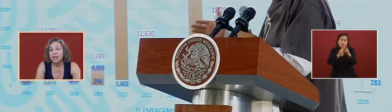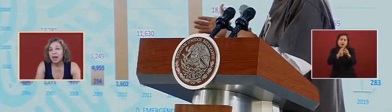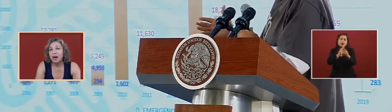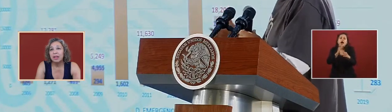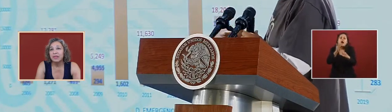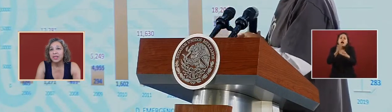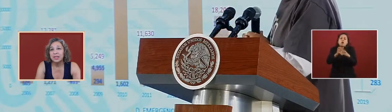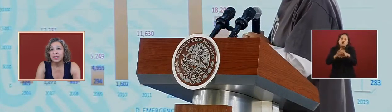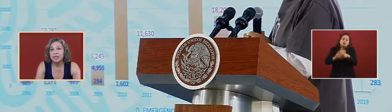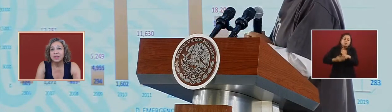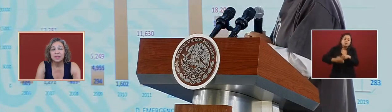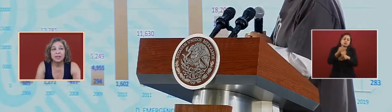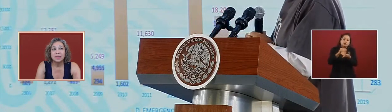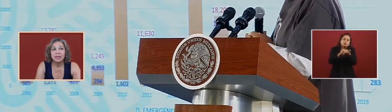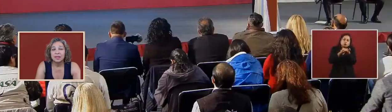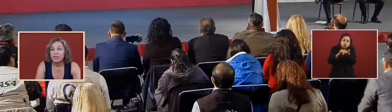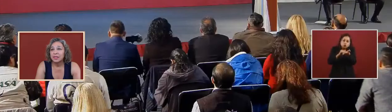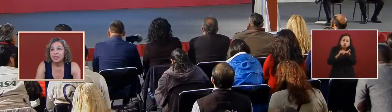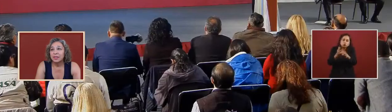all of it